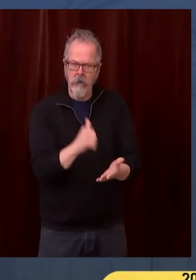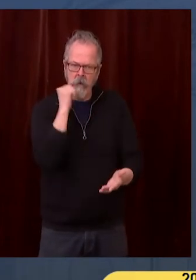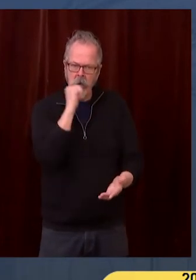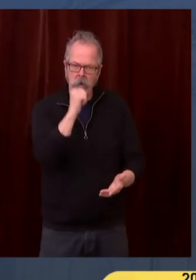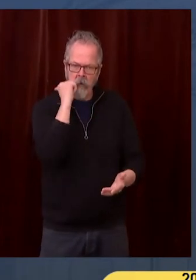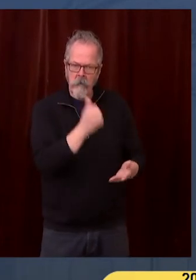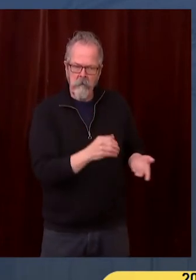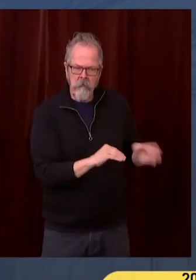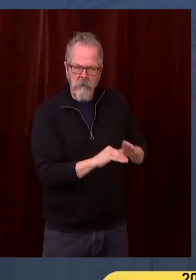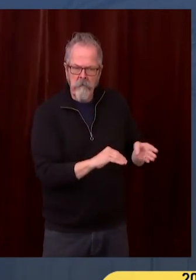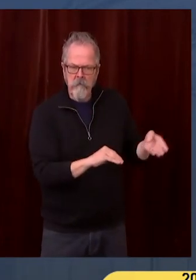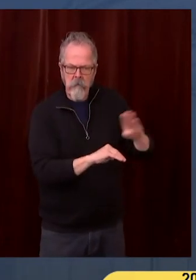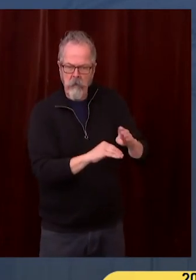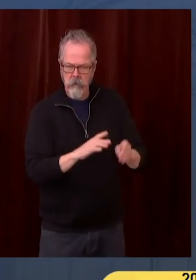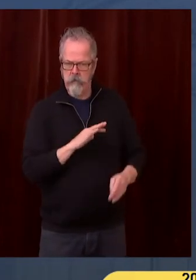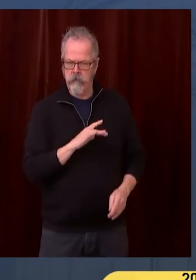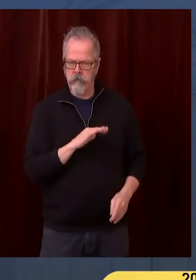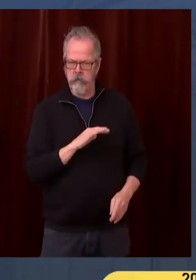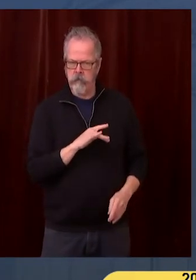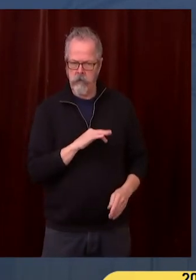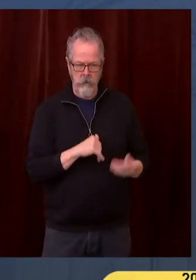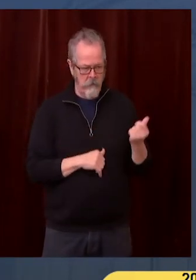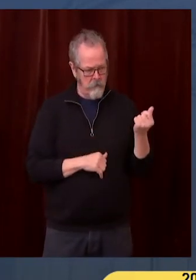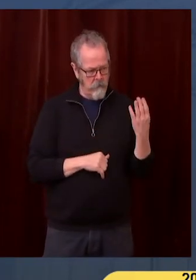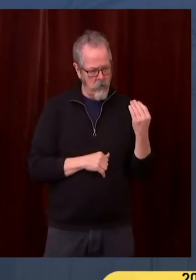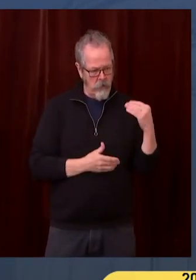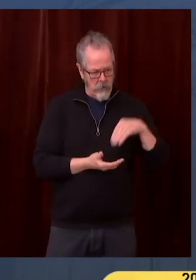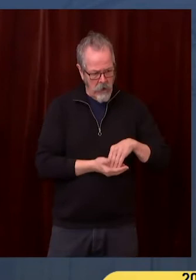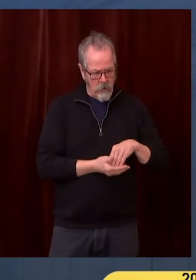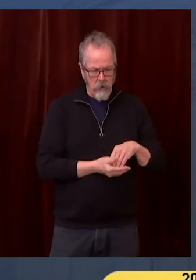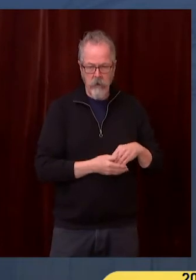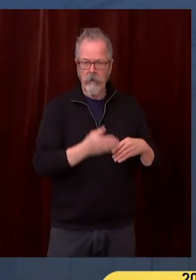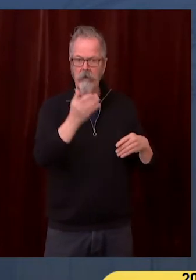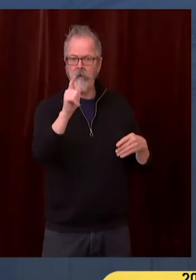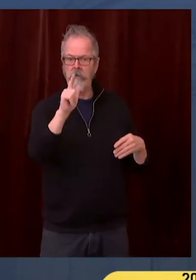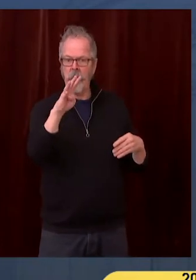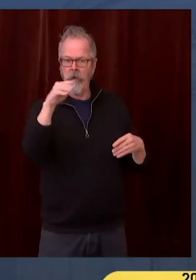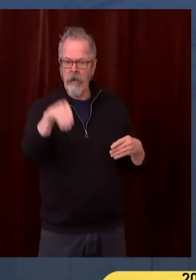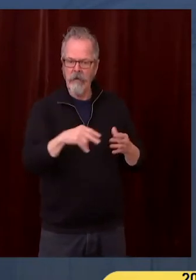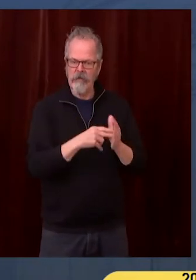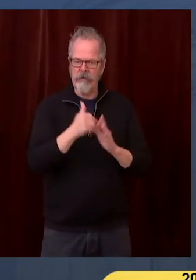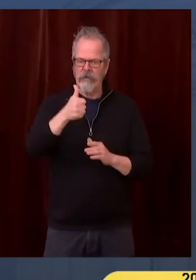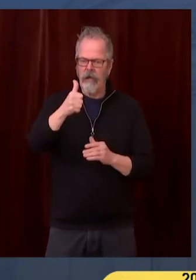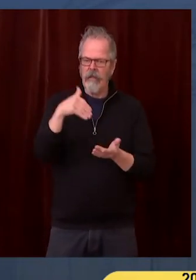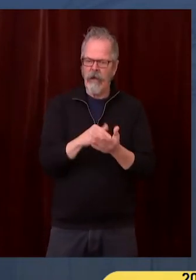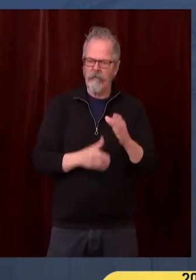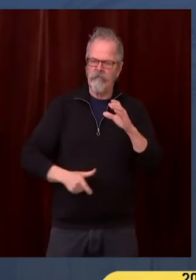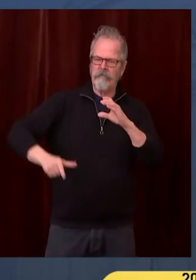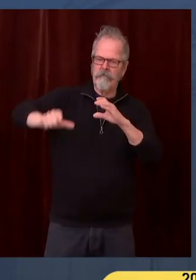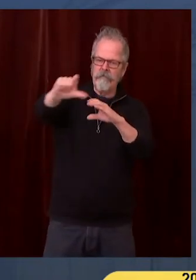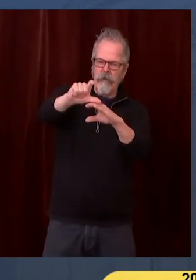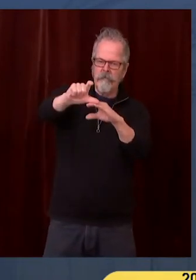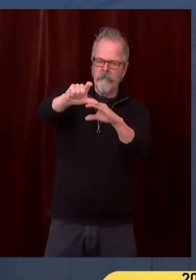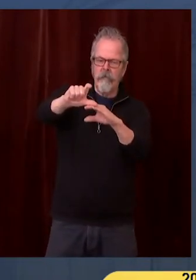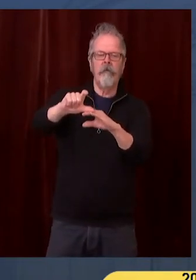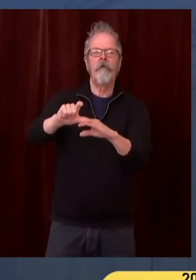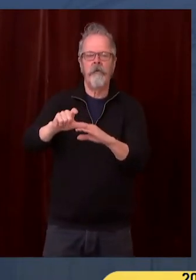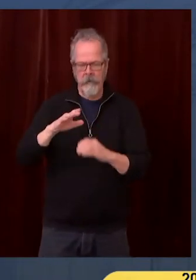on the rolling average. So we've had about a 10,000 dose per day increase on a week averages. And to